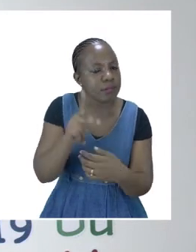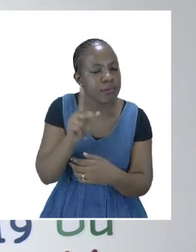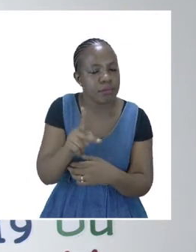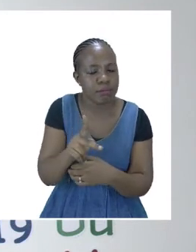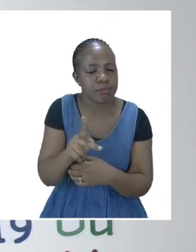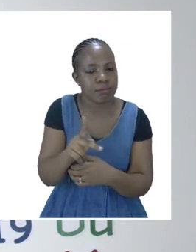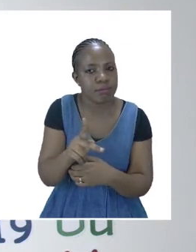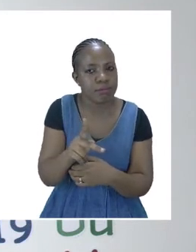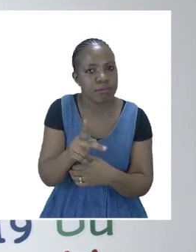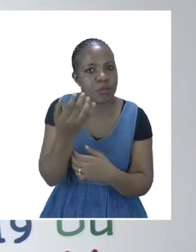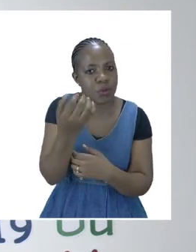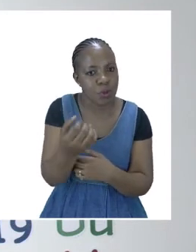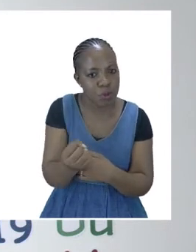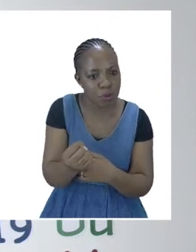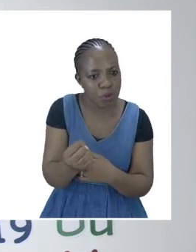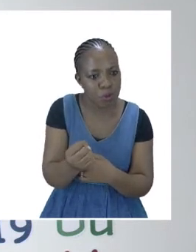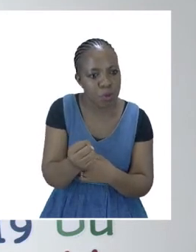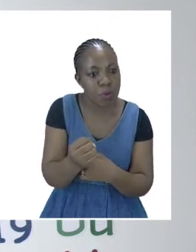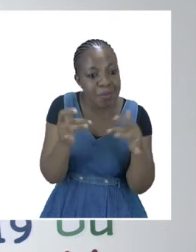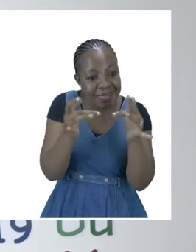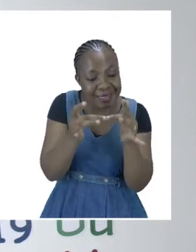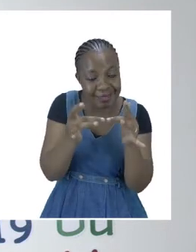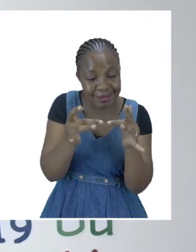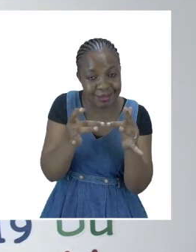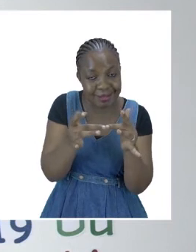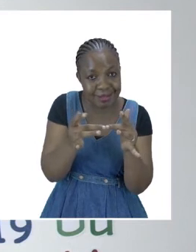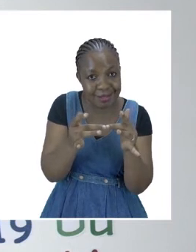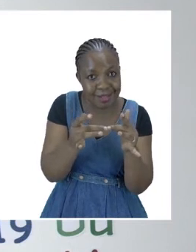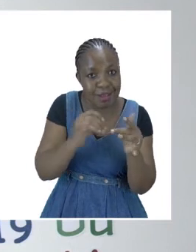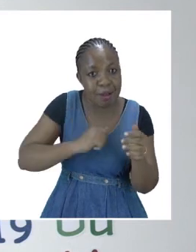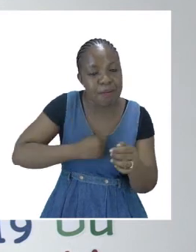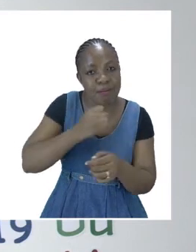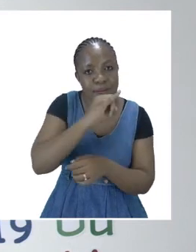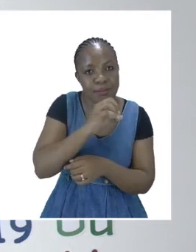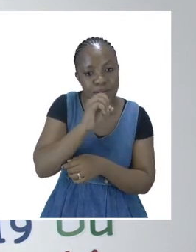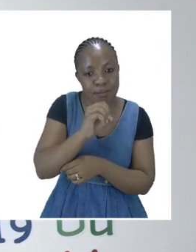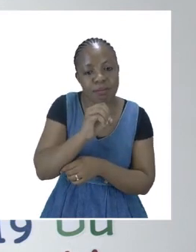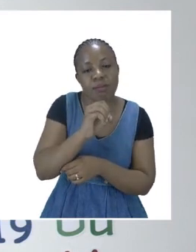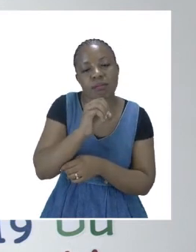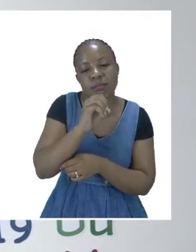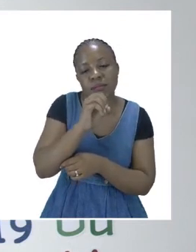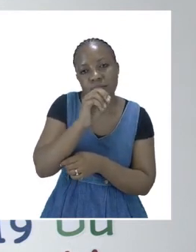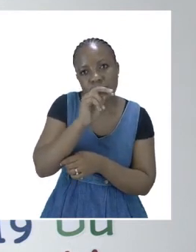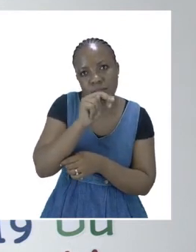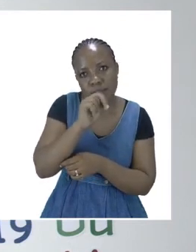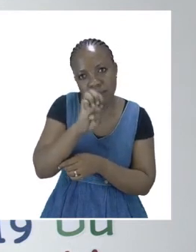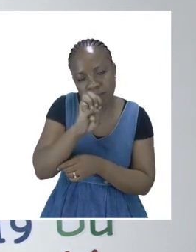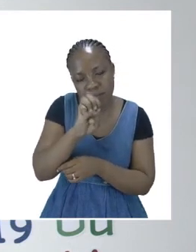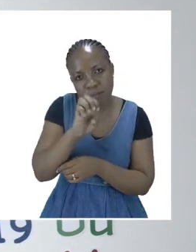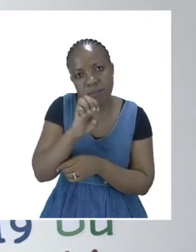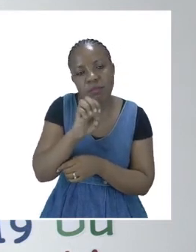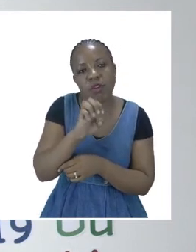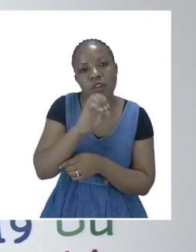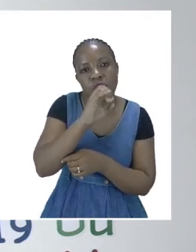are also available on our online platforms. MyZone and ZOSHI Facebook pages and